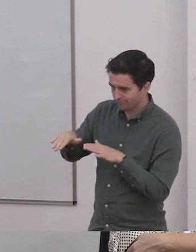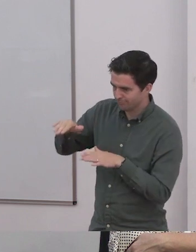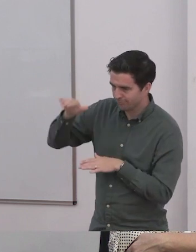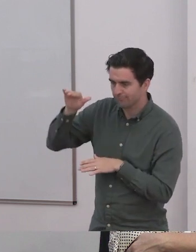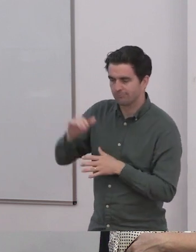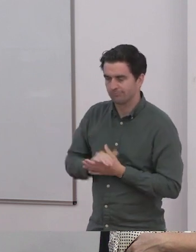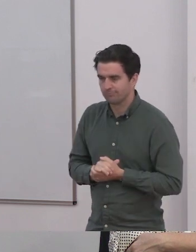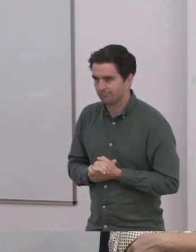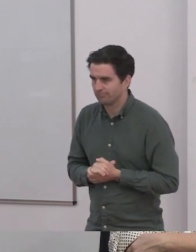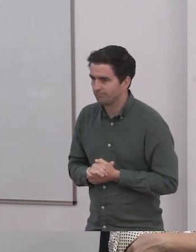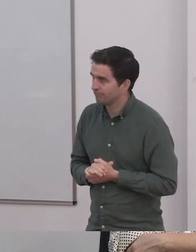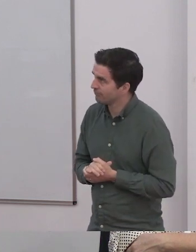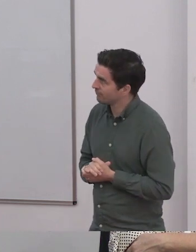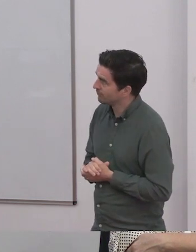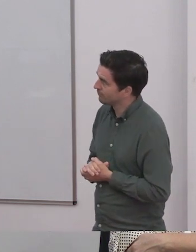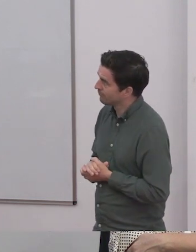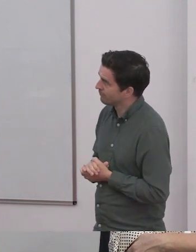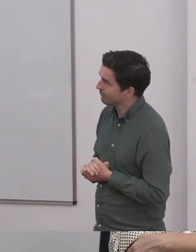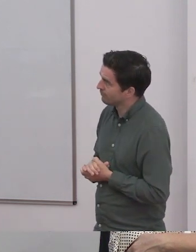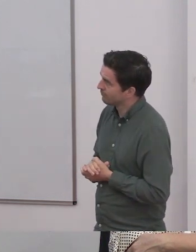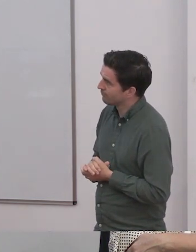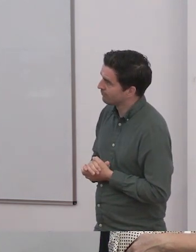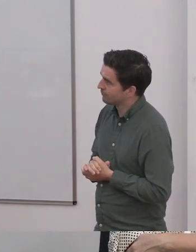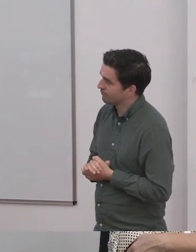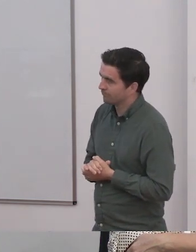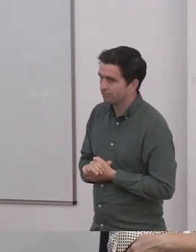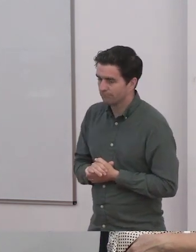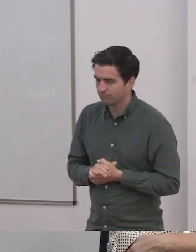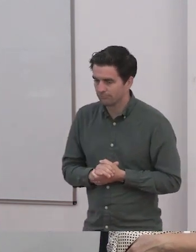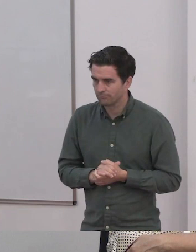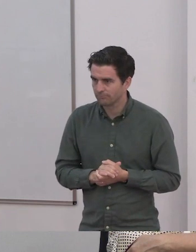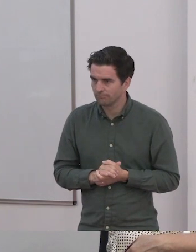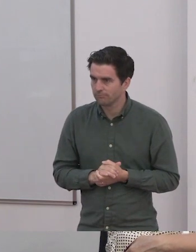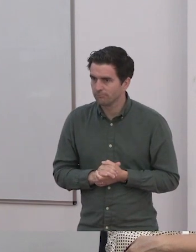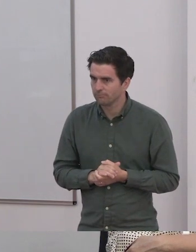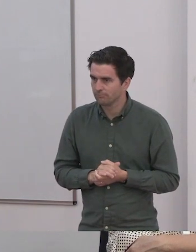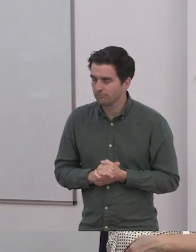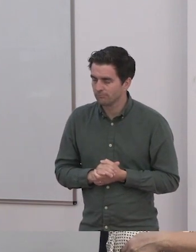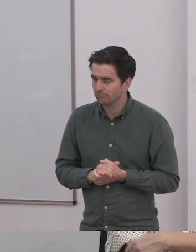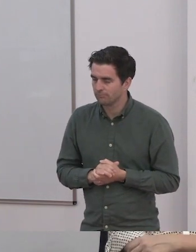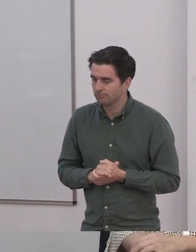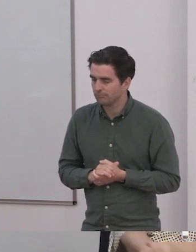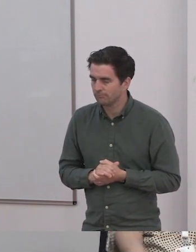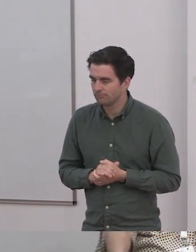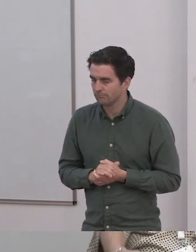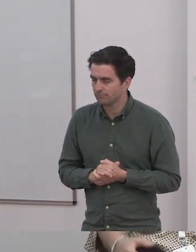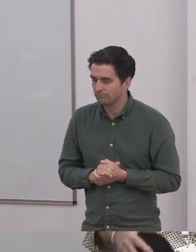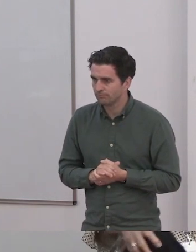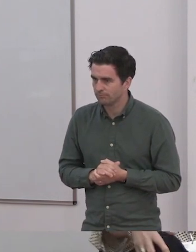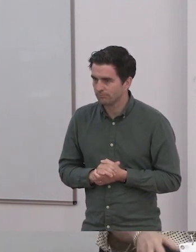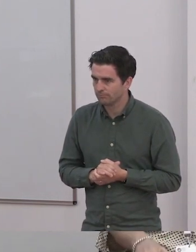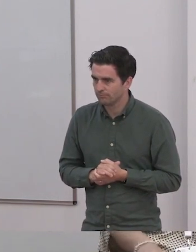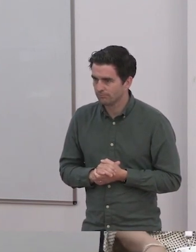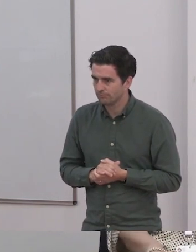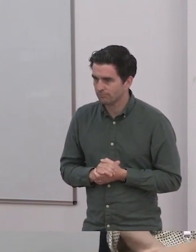In a way, this no-schooling has led to me staying home a lot more. And that has led to me, in a way, struggling to leave the